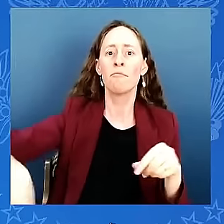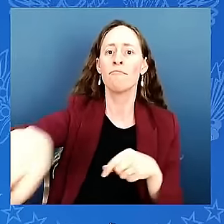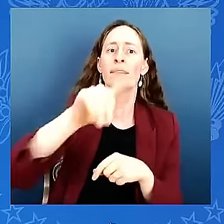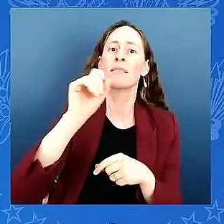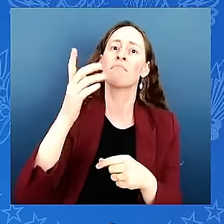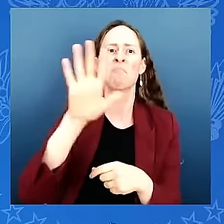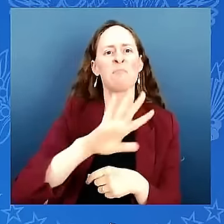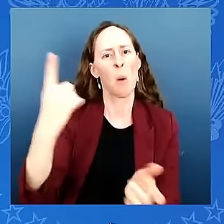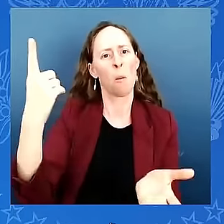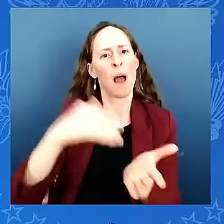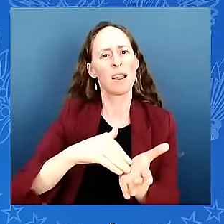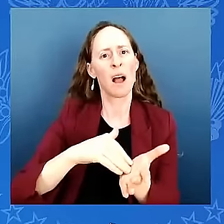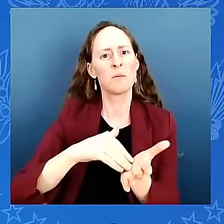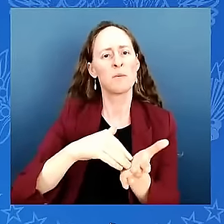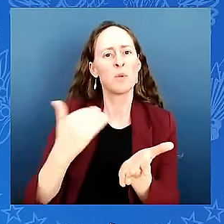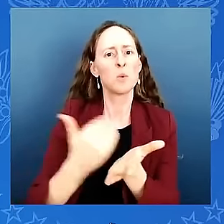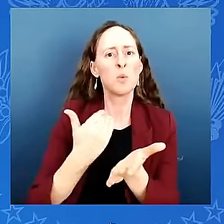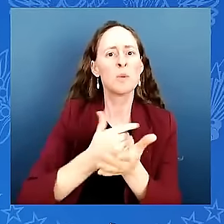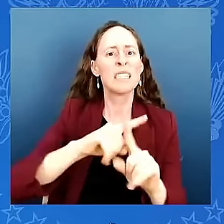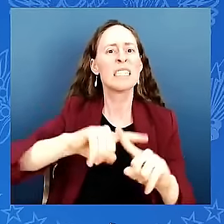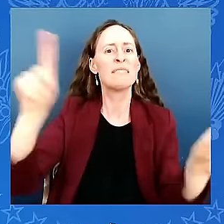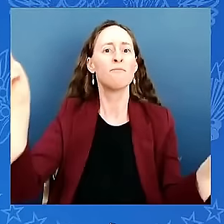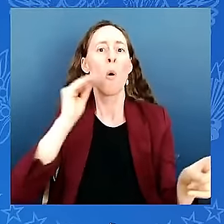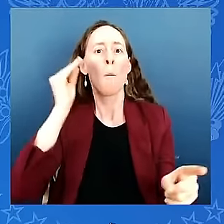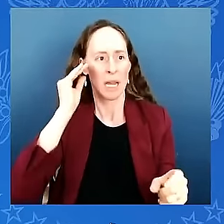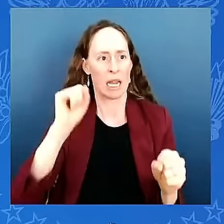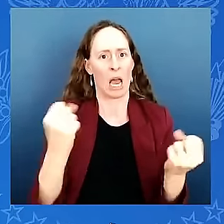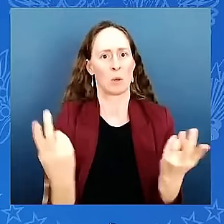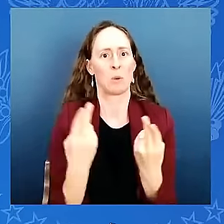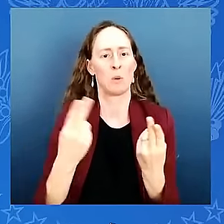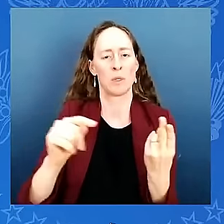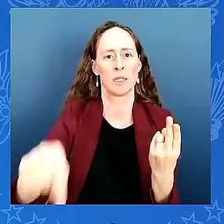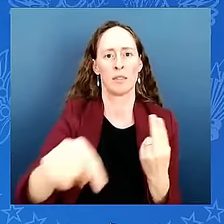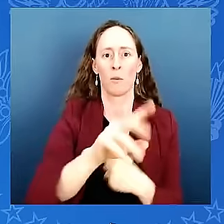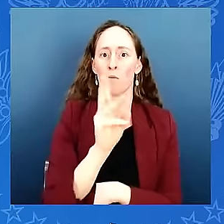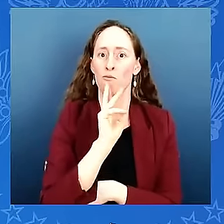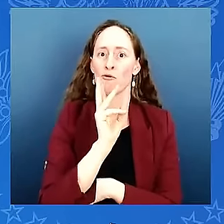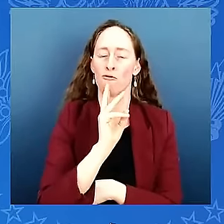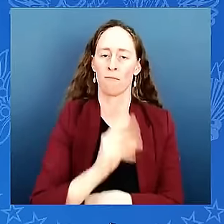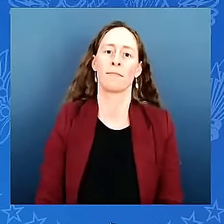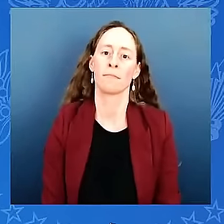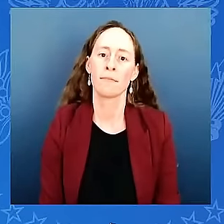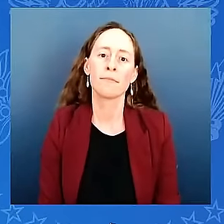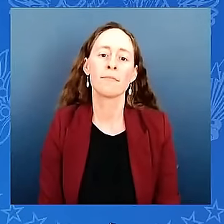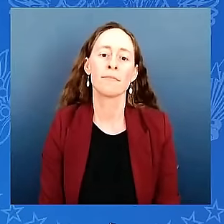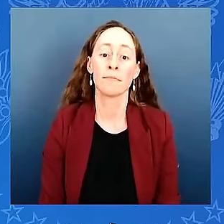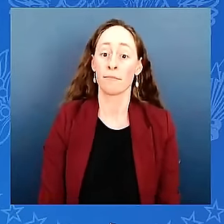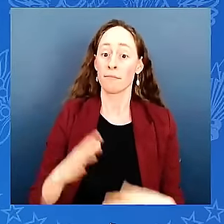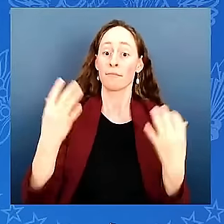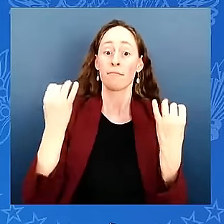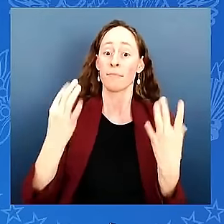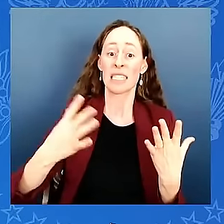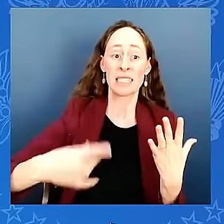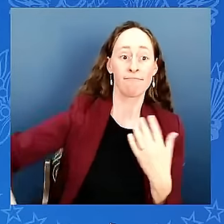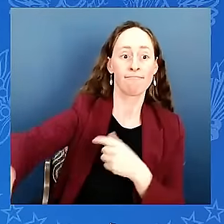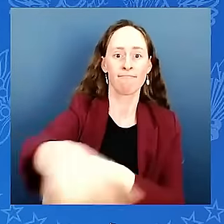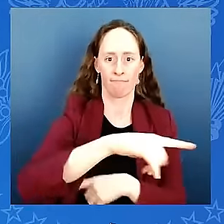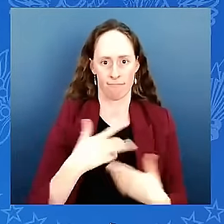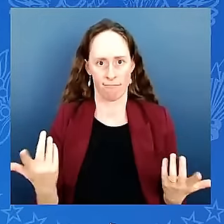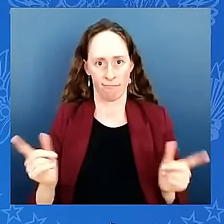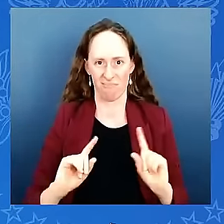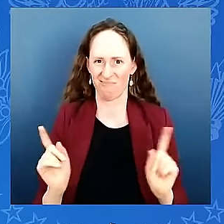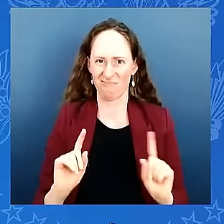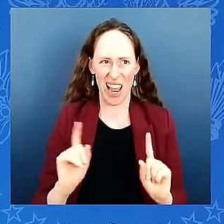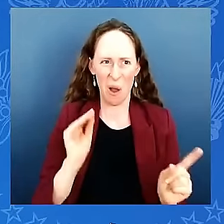this project will allow us to address the housing shortage on our reservation that